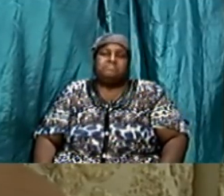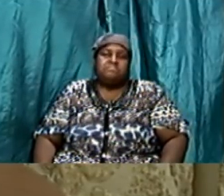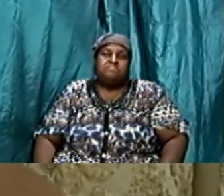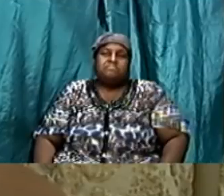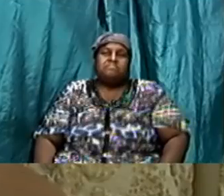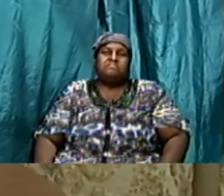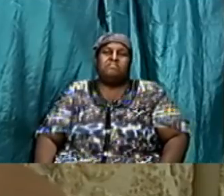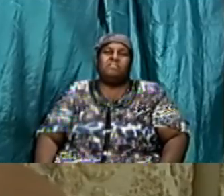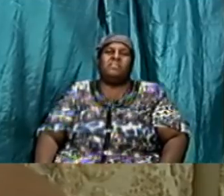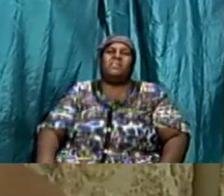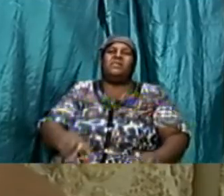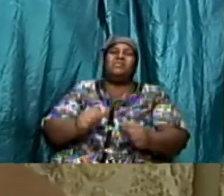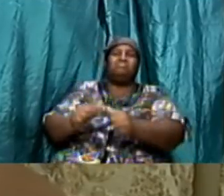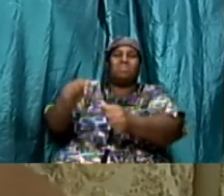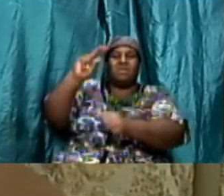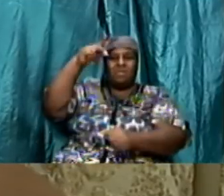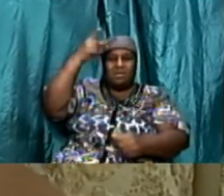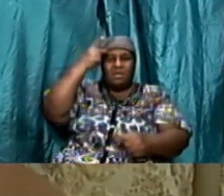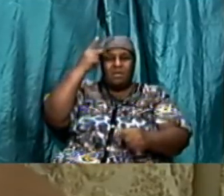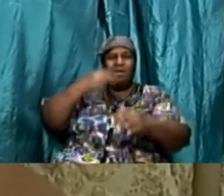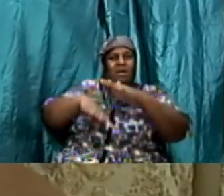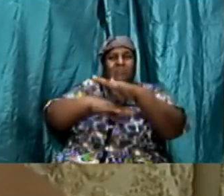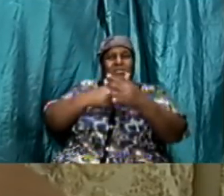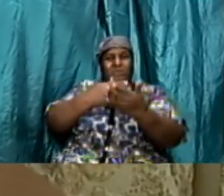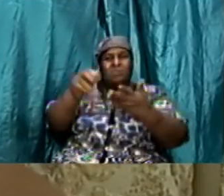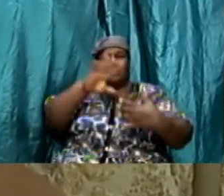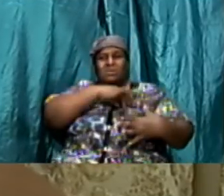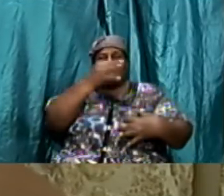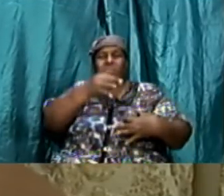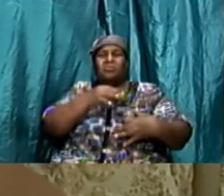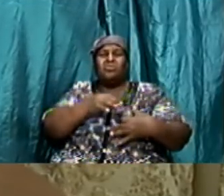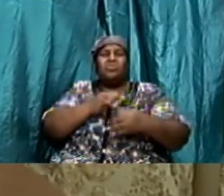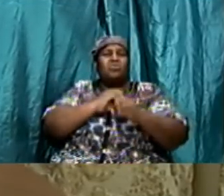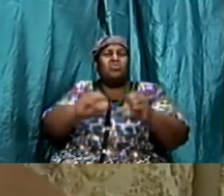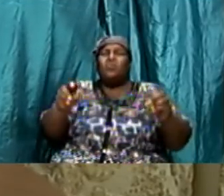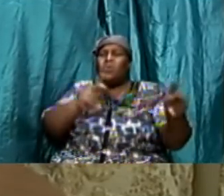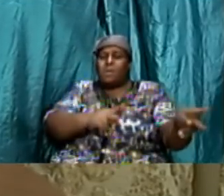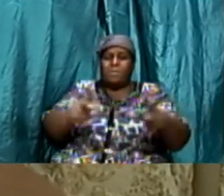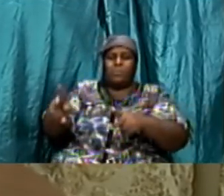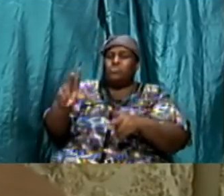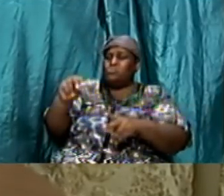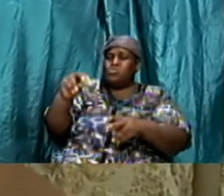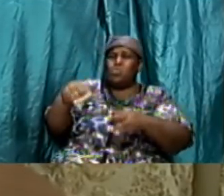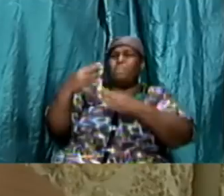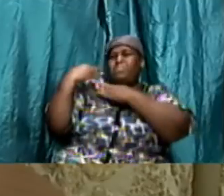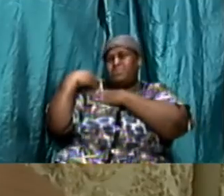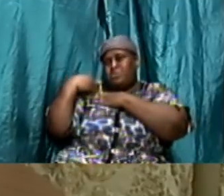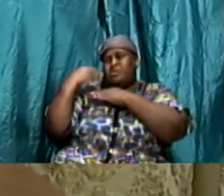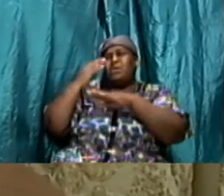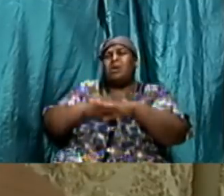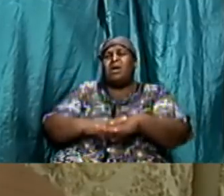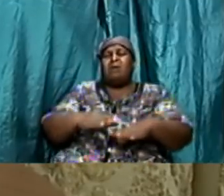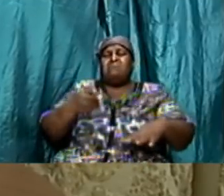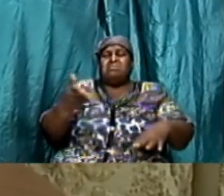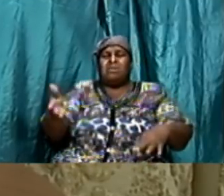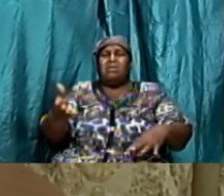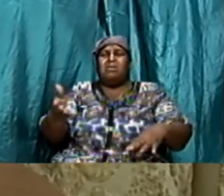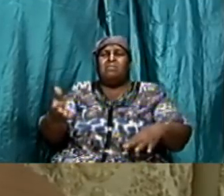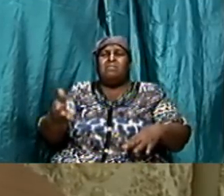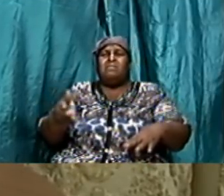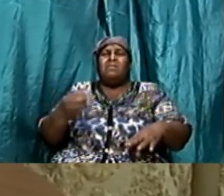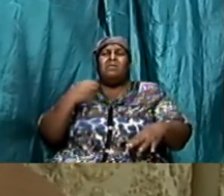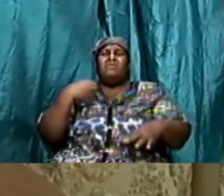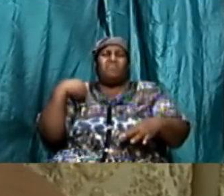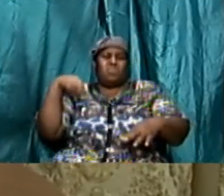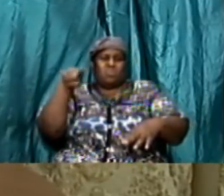the apostles under the holy ghost said let us not try to put no burden on them about keeping the laws of moses because we ourselves couldn't even keep